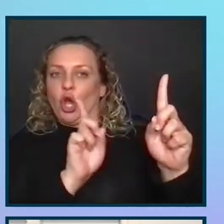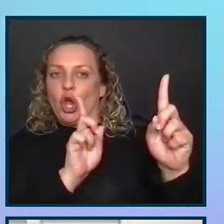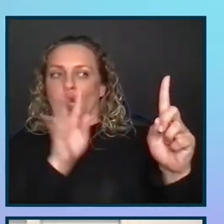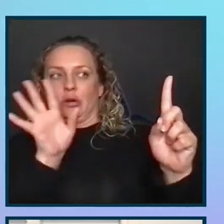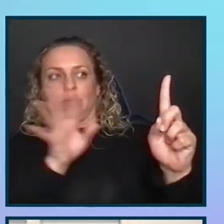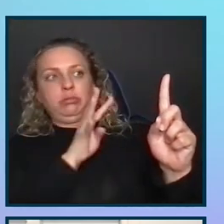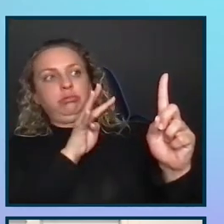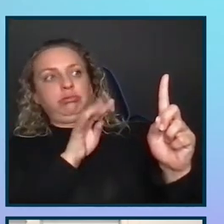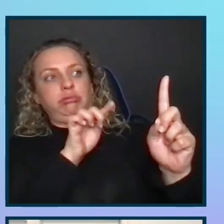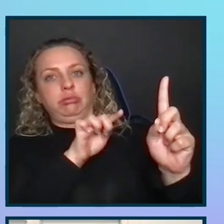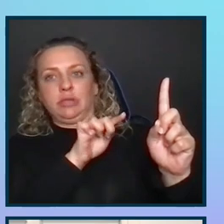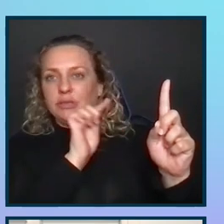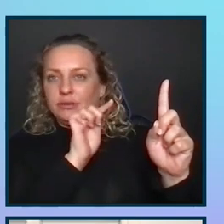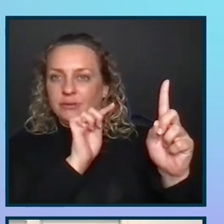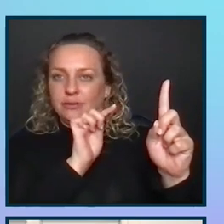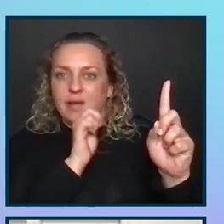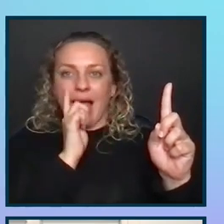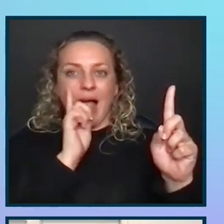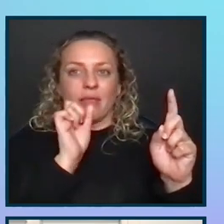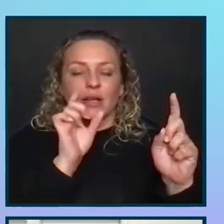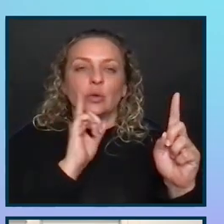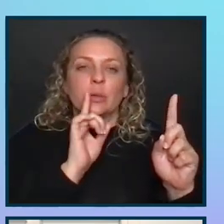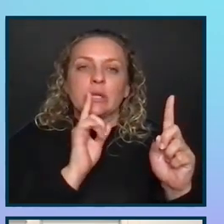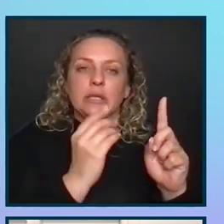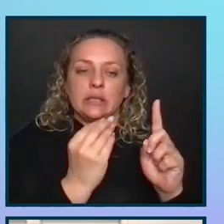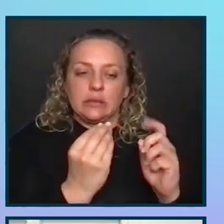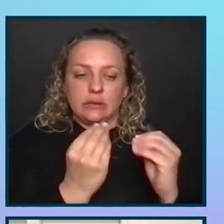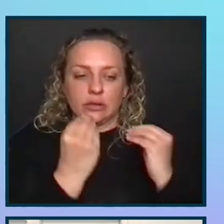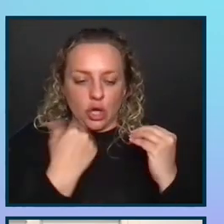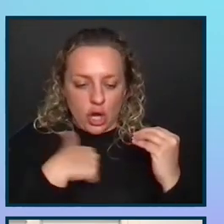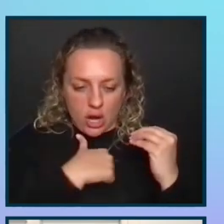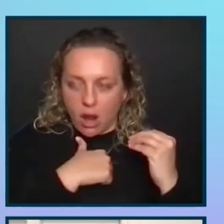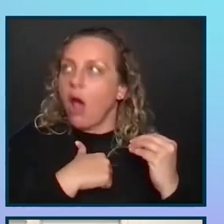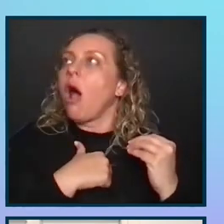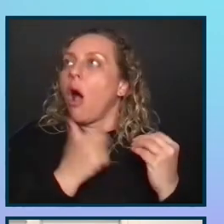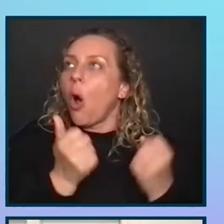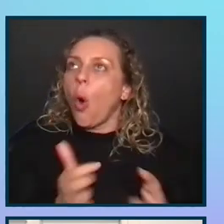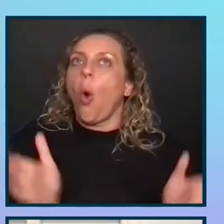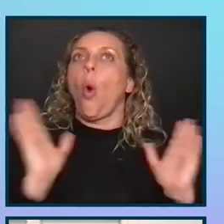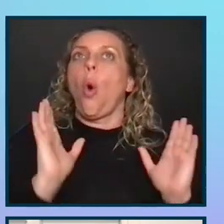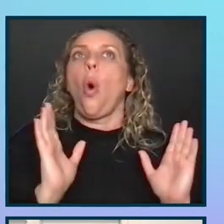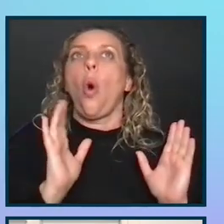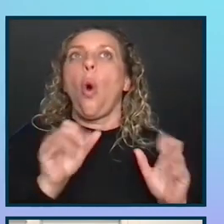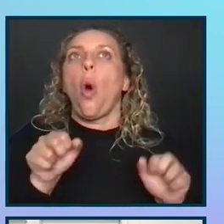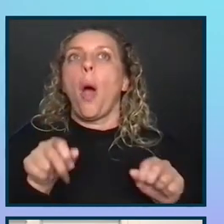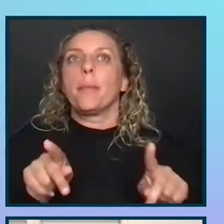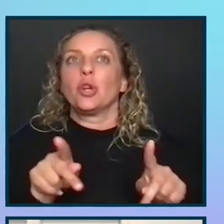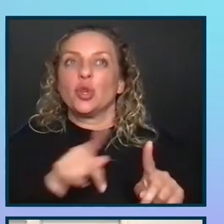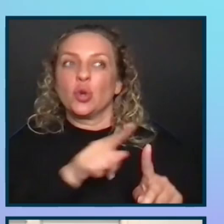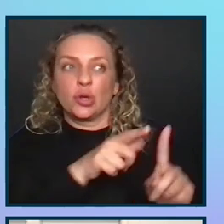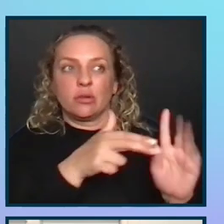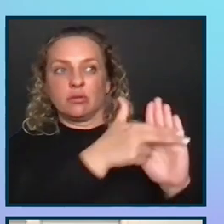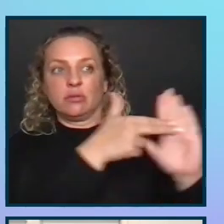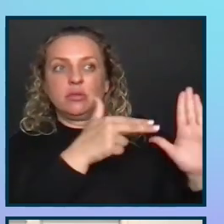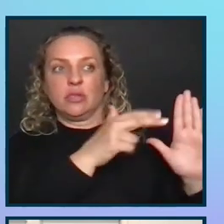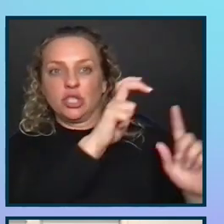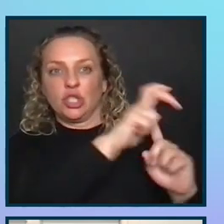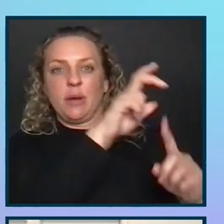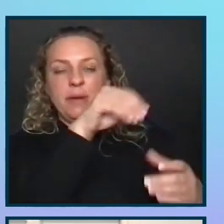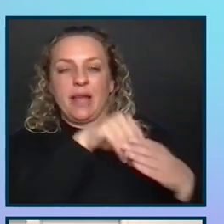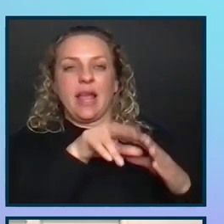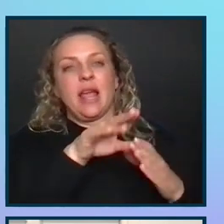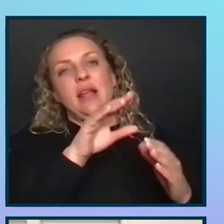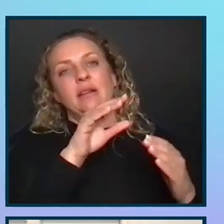say that this opened up huge opportunities for us to position Annie as the champion and the accessibility